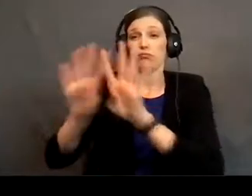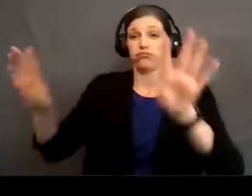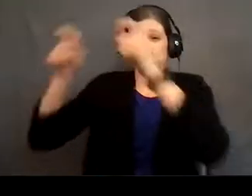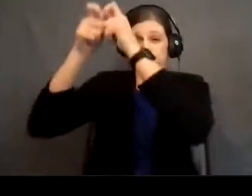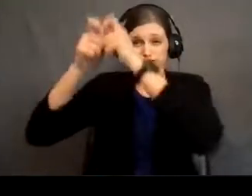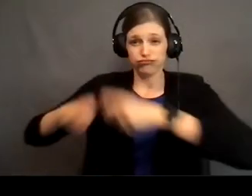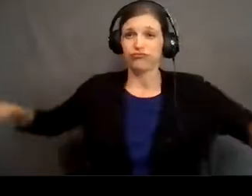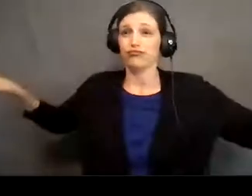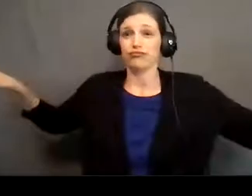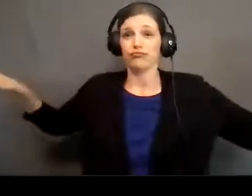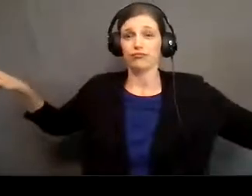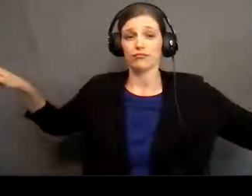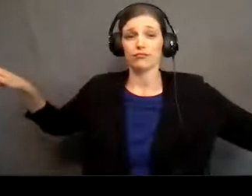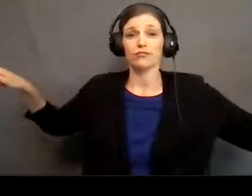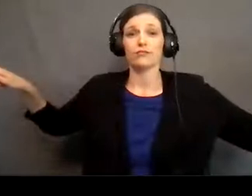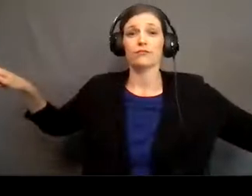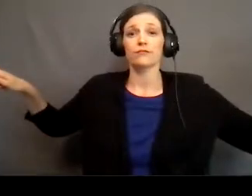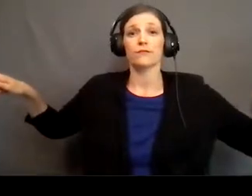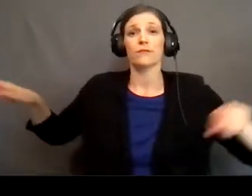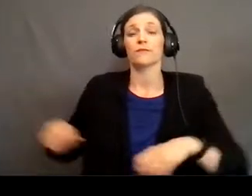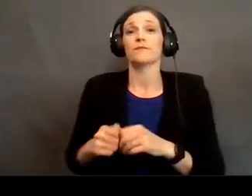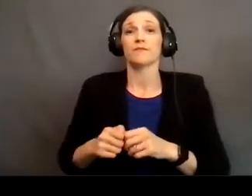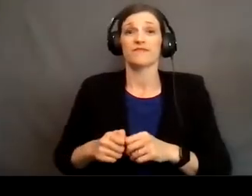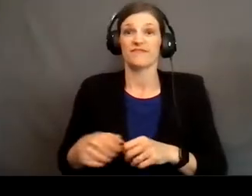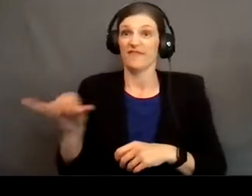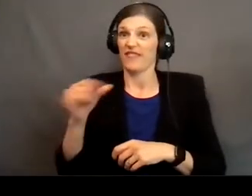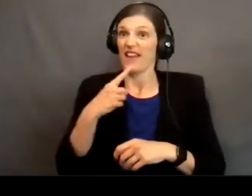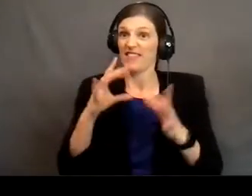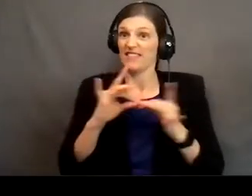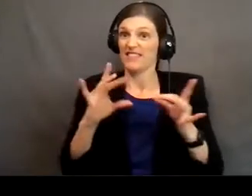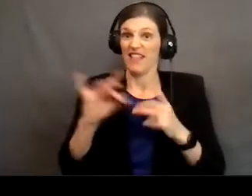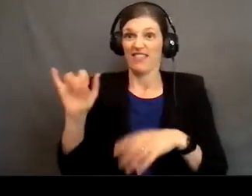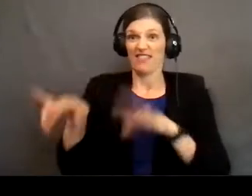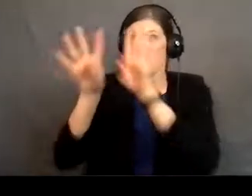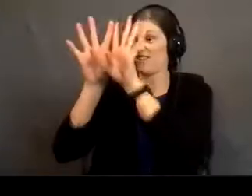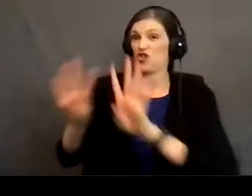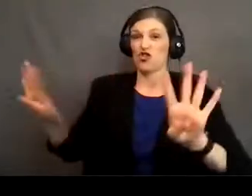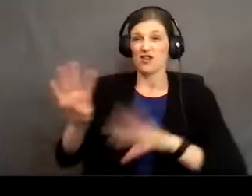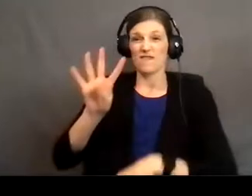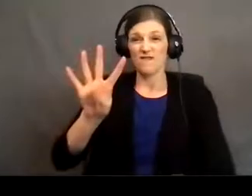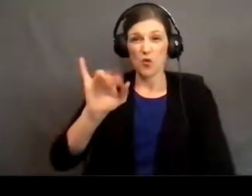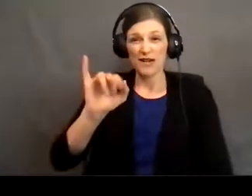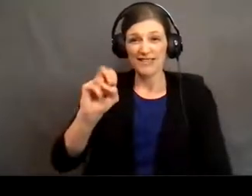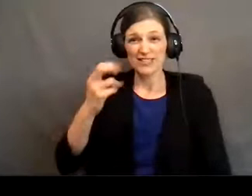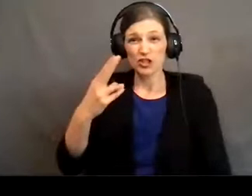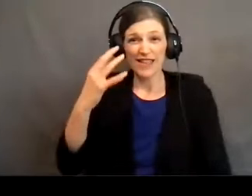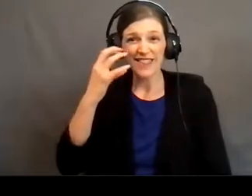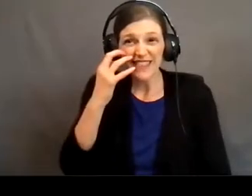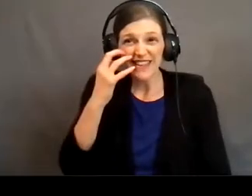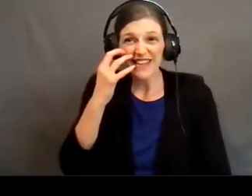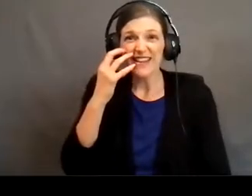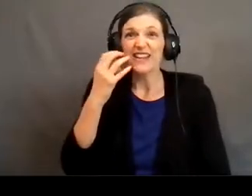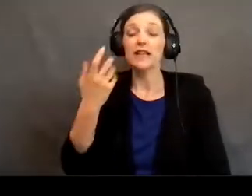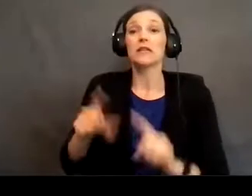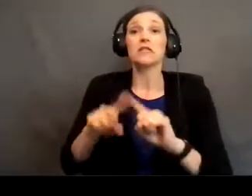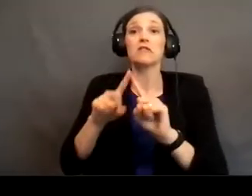from top to bottom. Now like I said, this curtain, this veil, it was four inches thick. On top of that, different